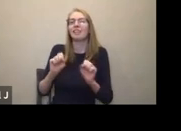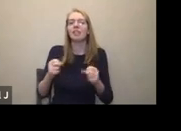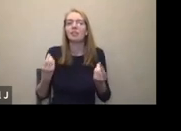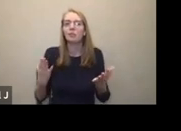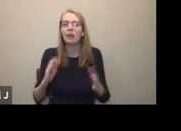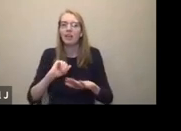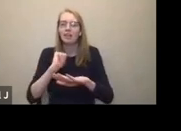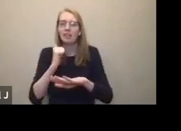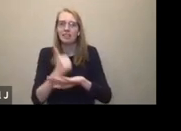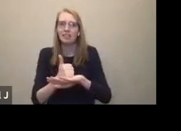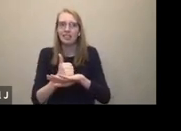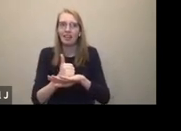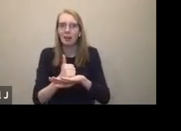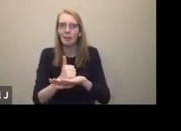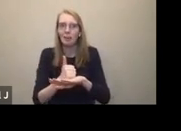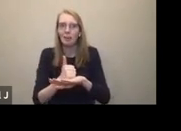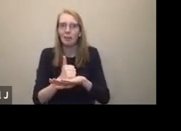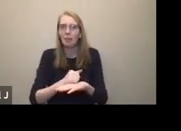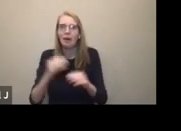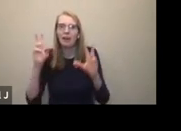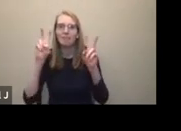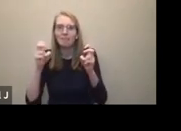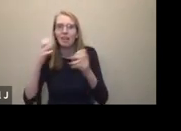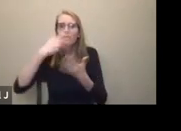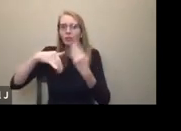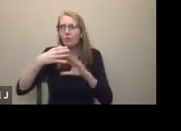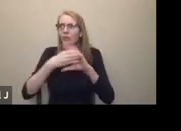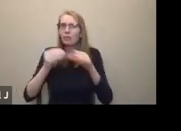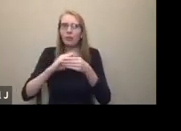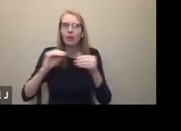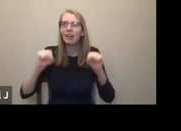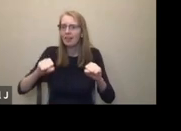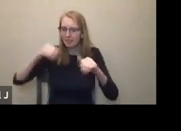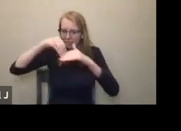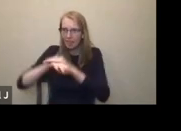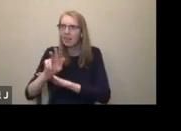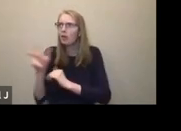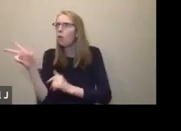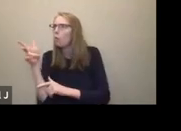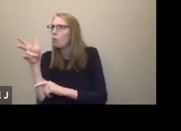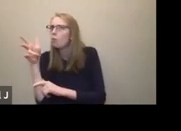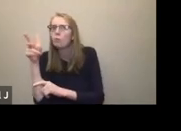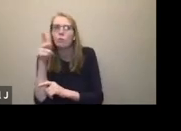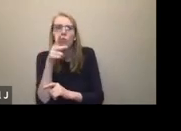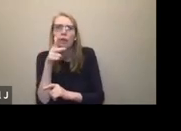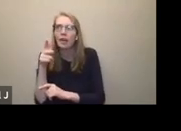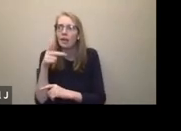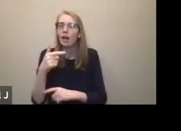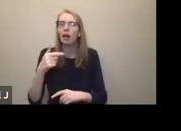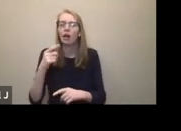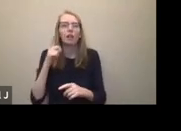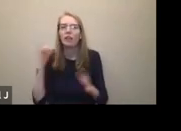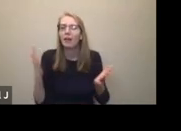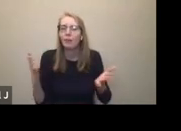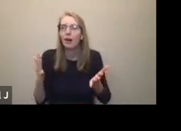description of what it's going to be like, or you can even film one with your iPhone. Just here, okay, so now I'm driving to the theater and here's, here's the